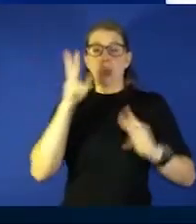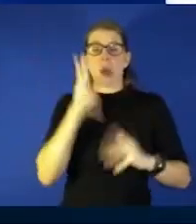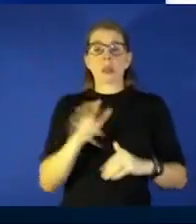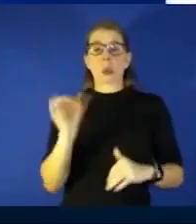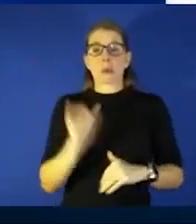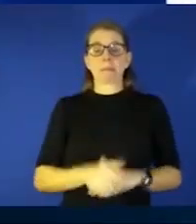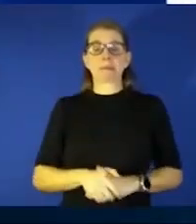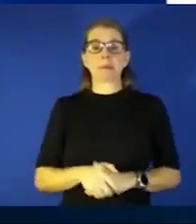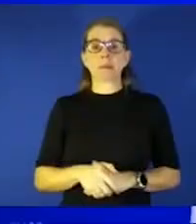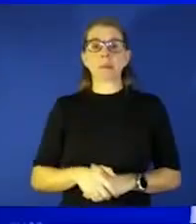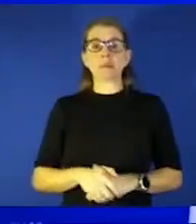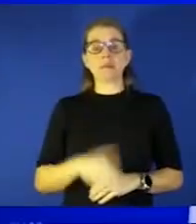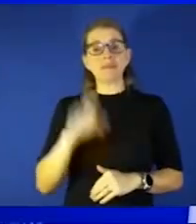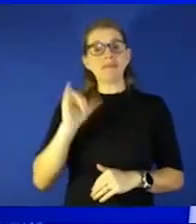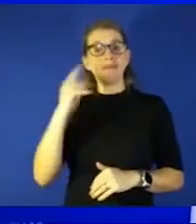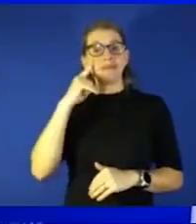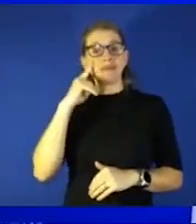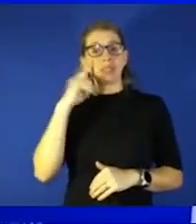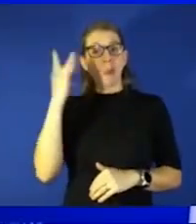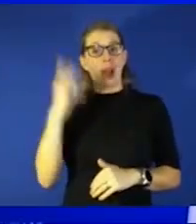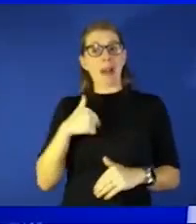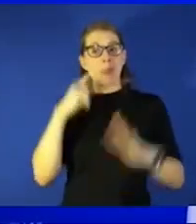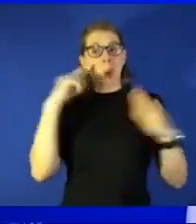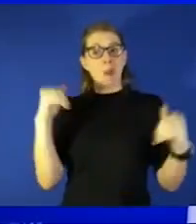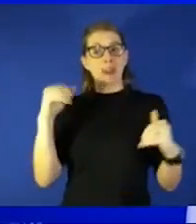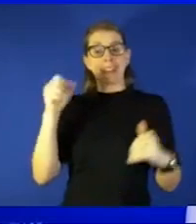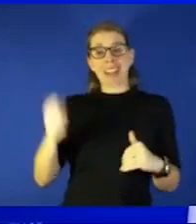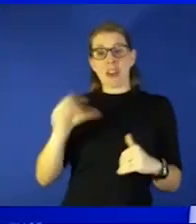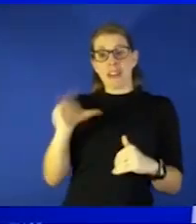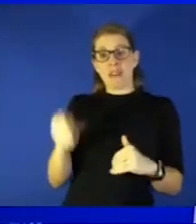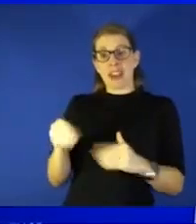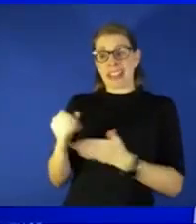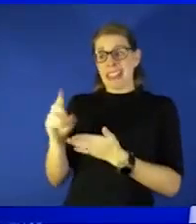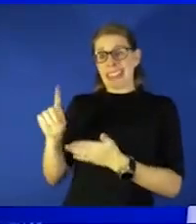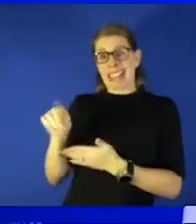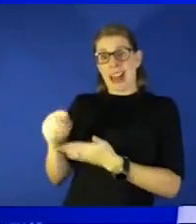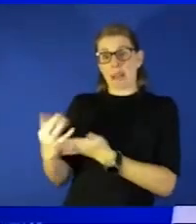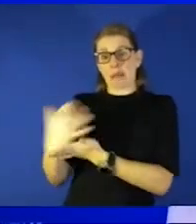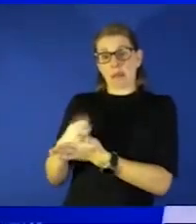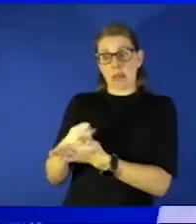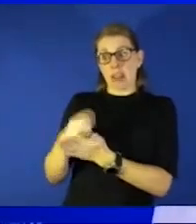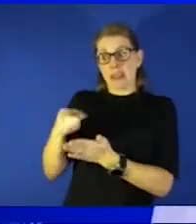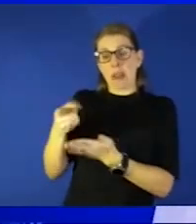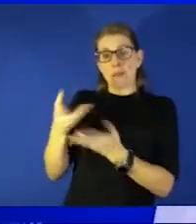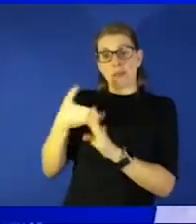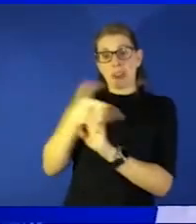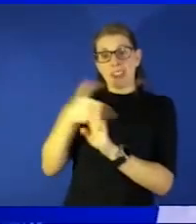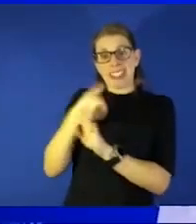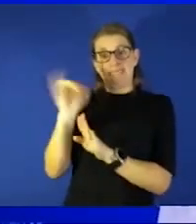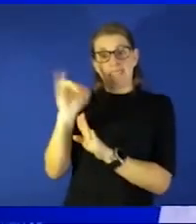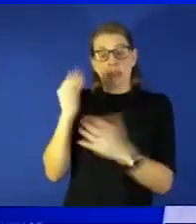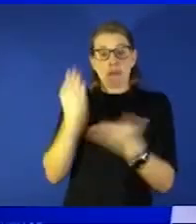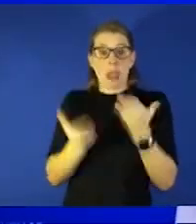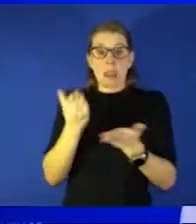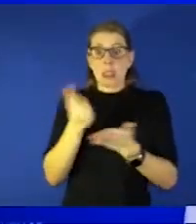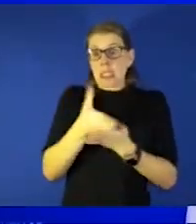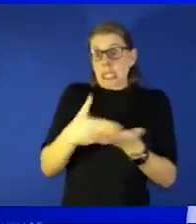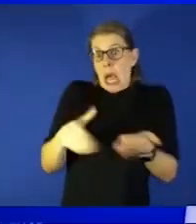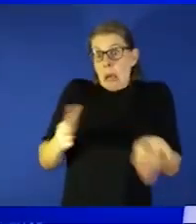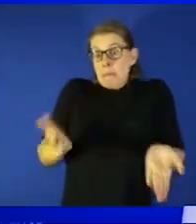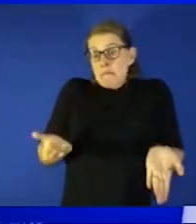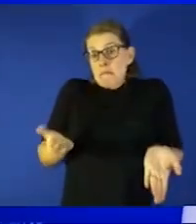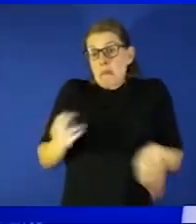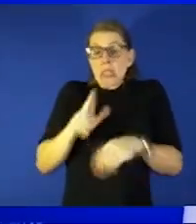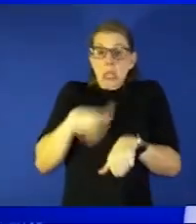you know I'm hoping some of that with the South African data it's because those people were previously infected so maybe there is some amount of natural